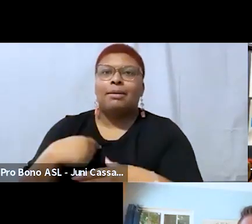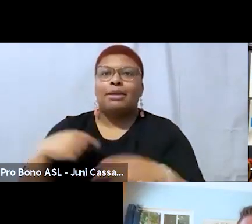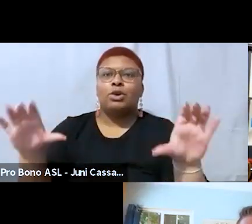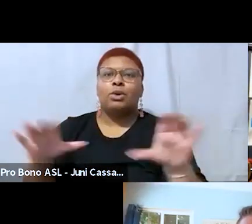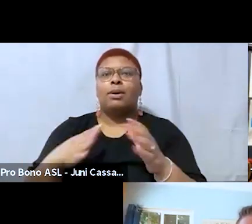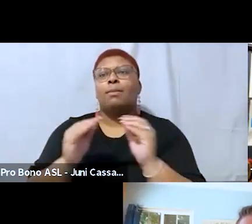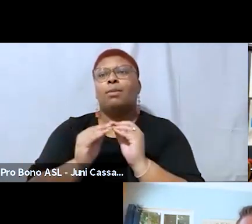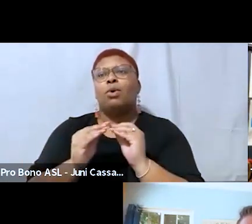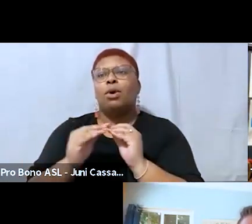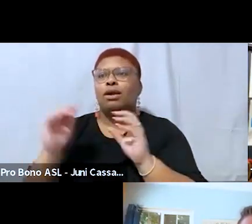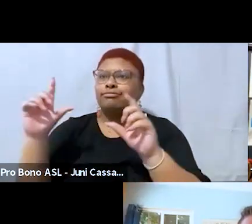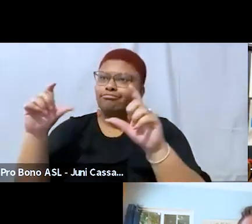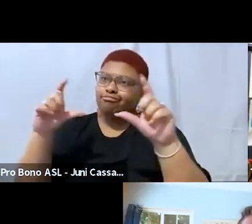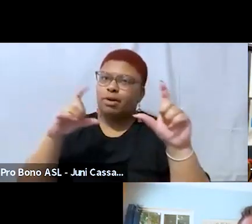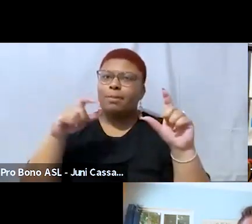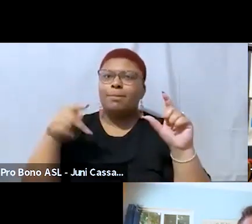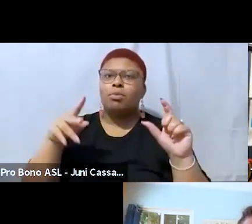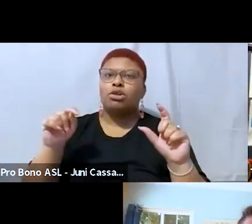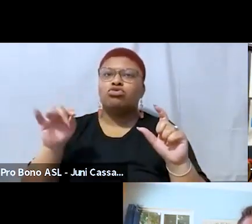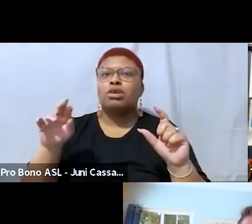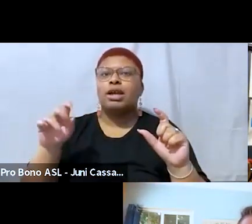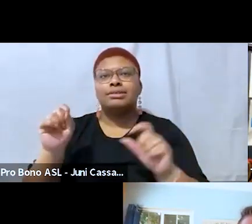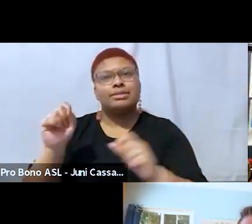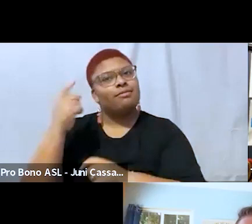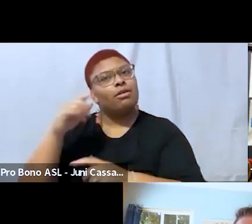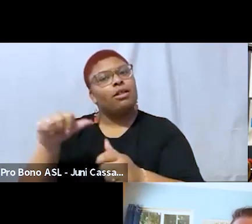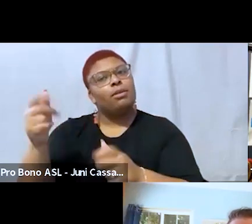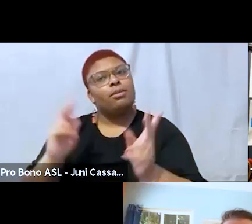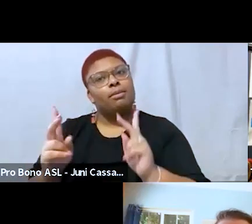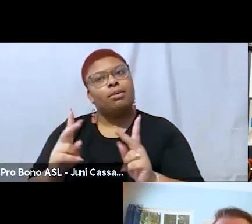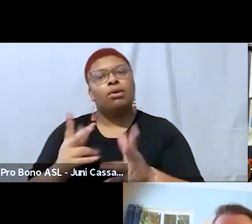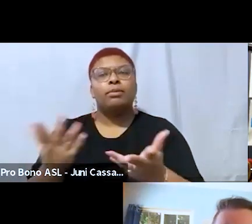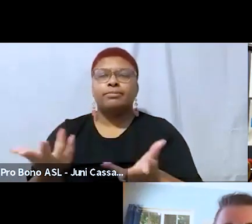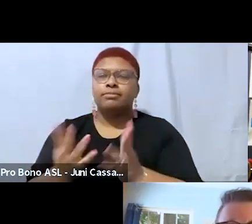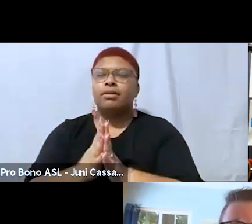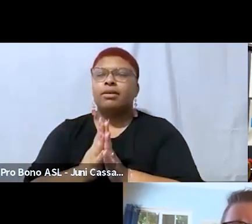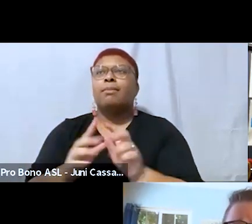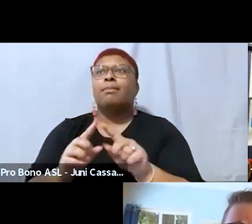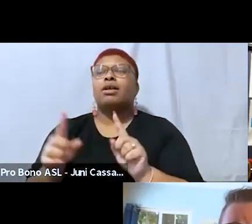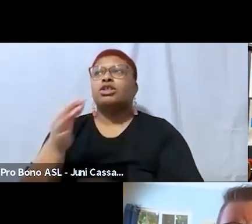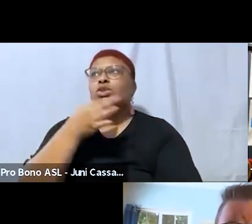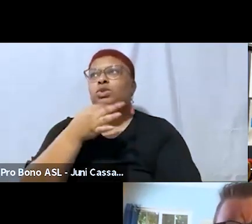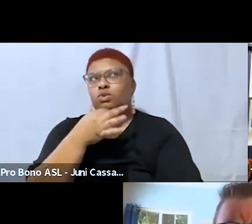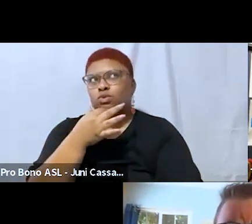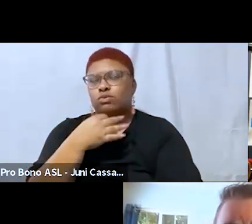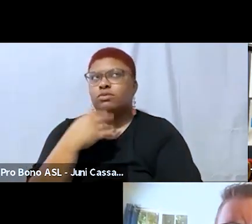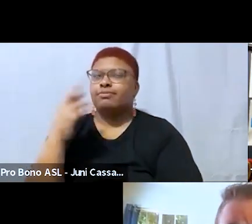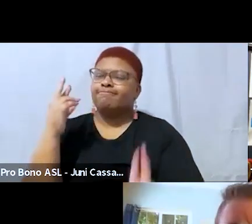but um soon like i i hope to really like capture